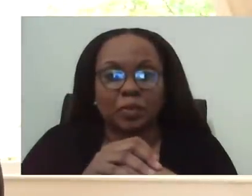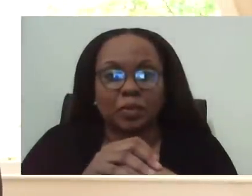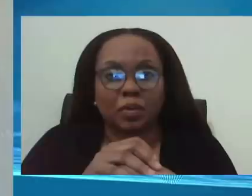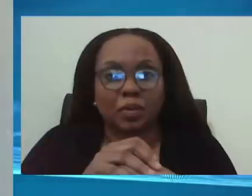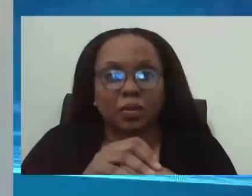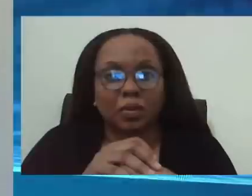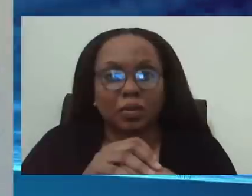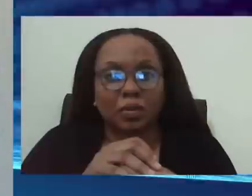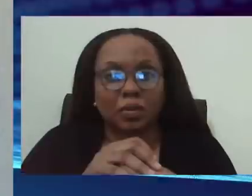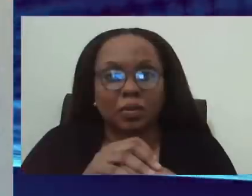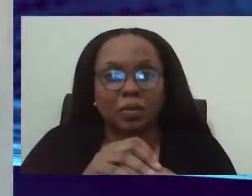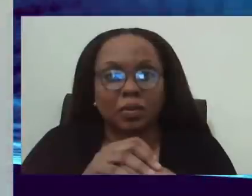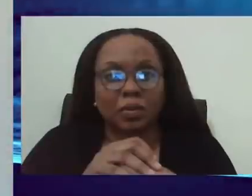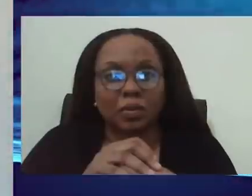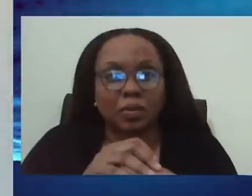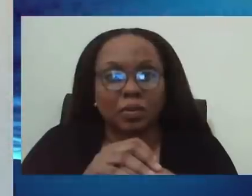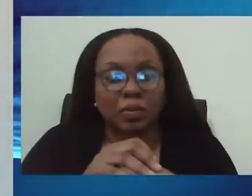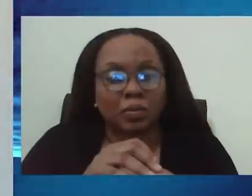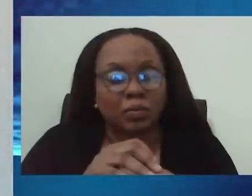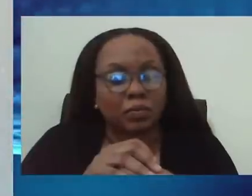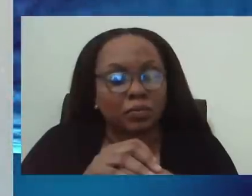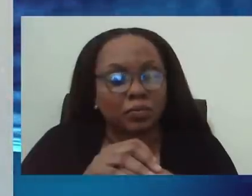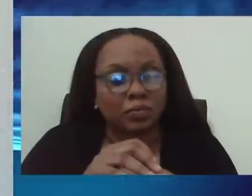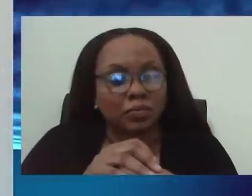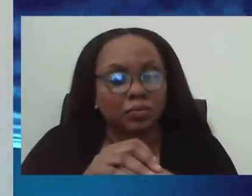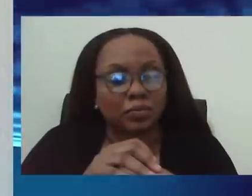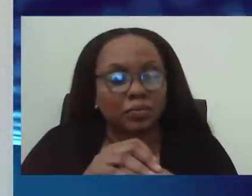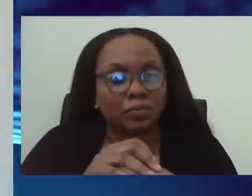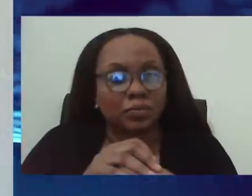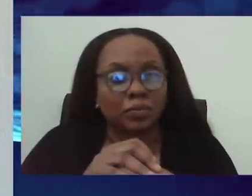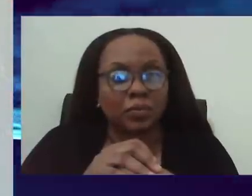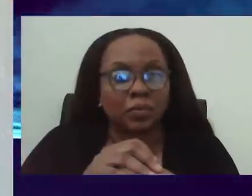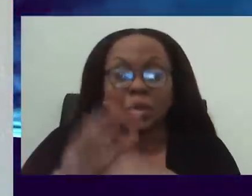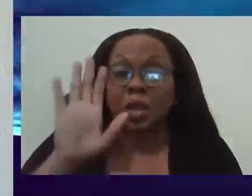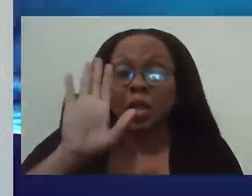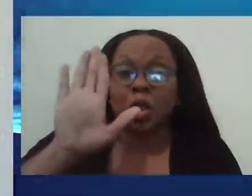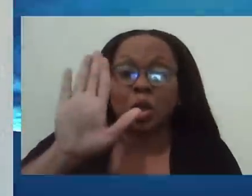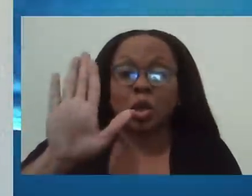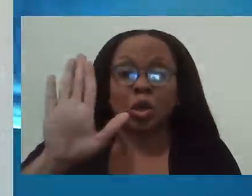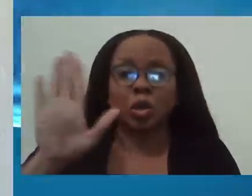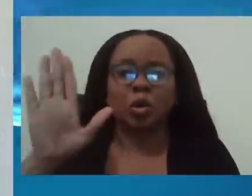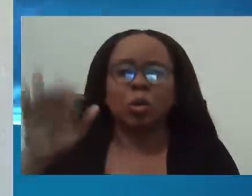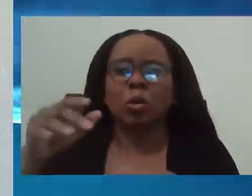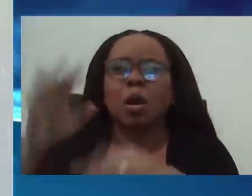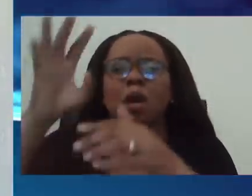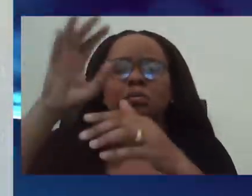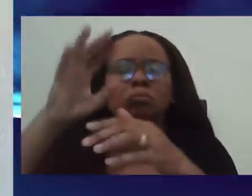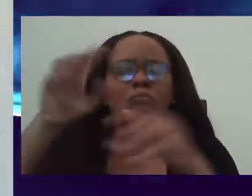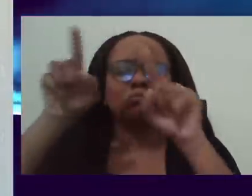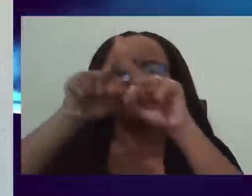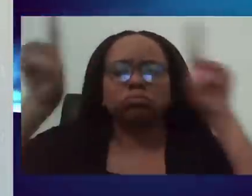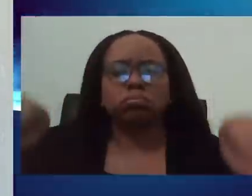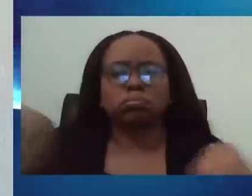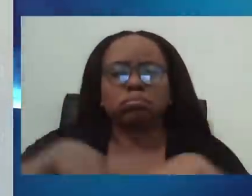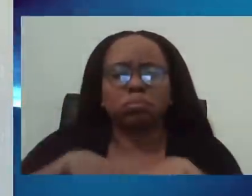Uh, we have, not, not this model, no. We did, but